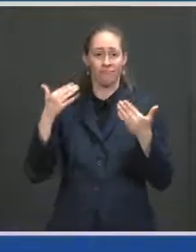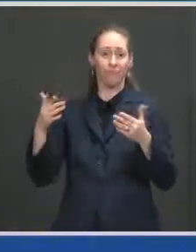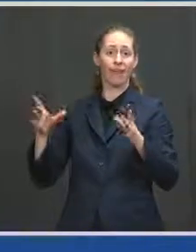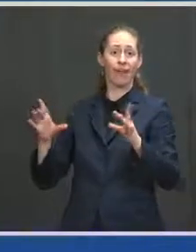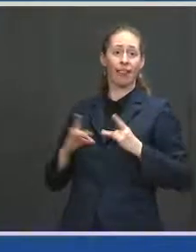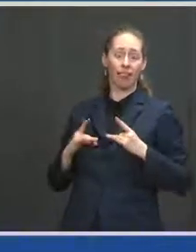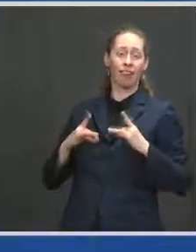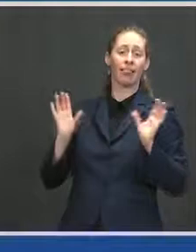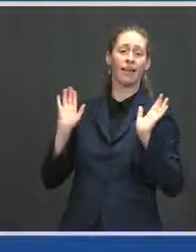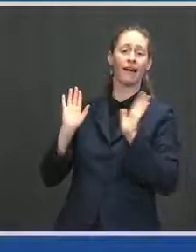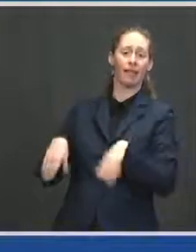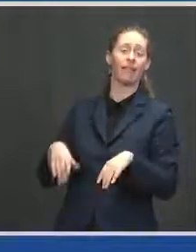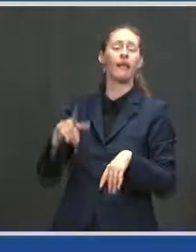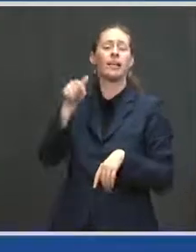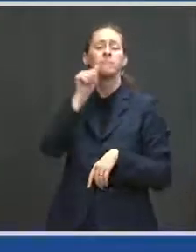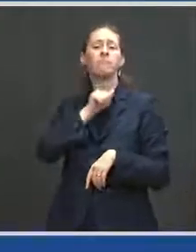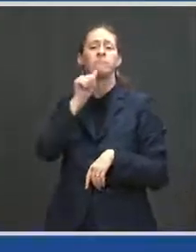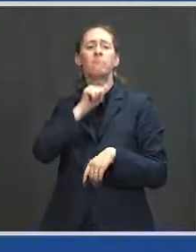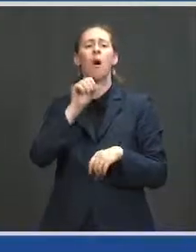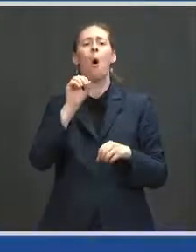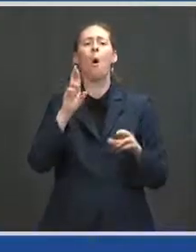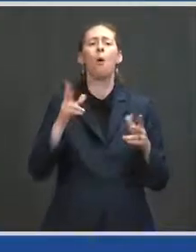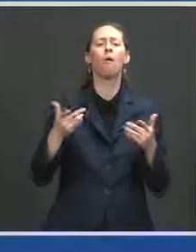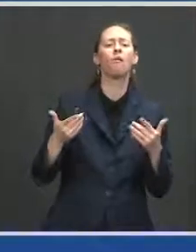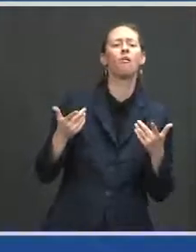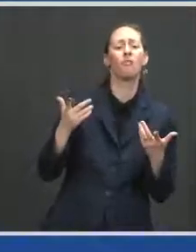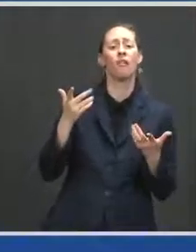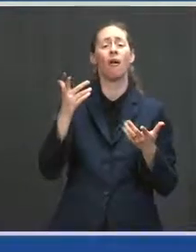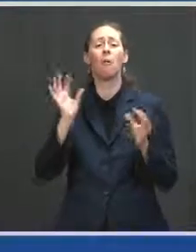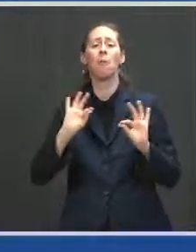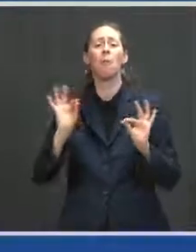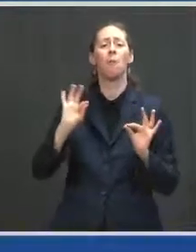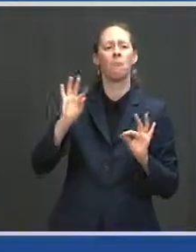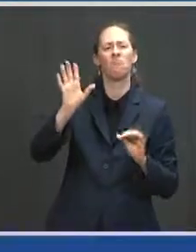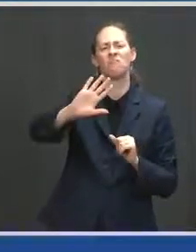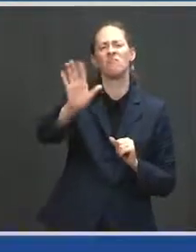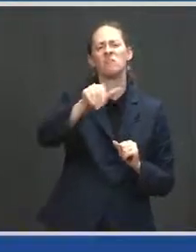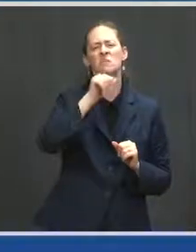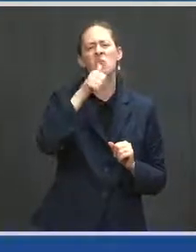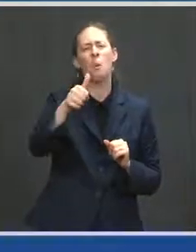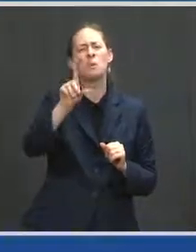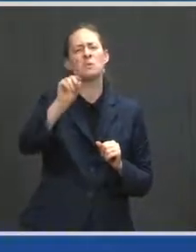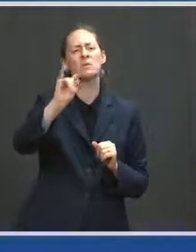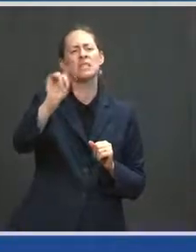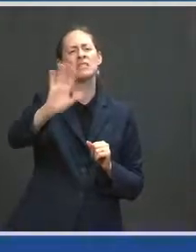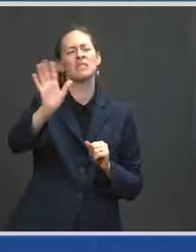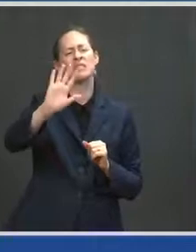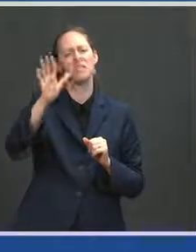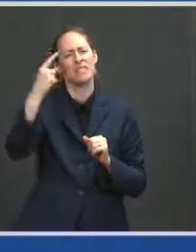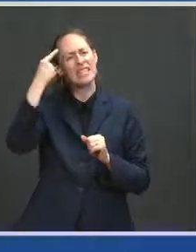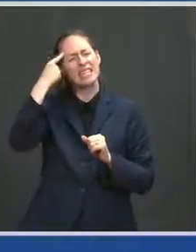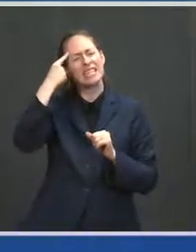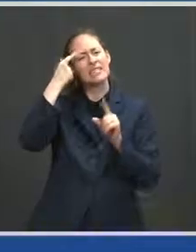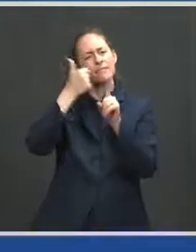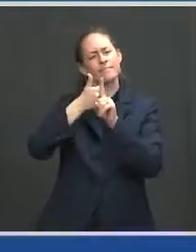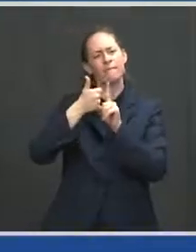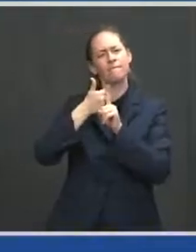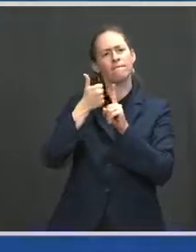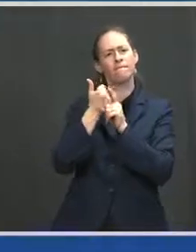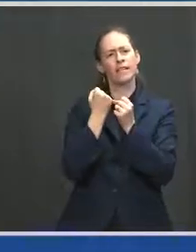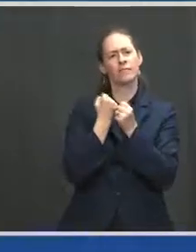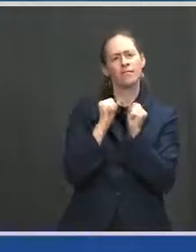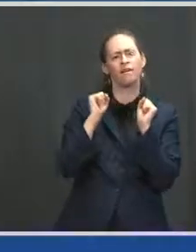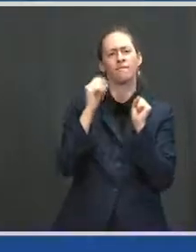just dead wrong. Do it for yourself. Do it to protect those more vulnerable than you, your friends, your